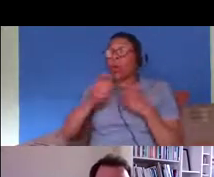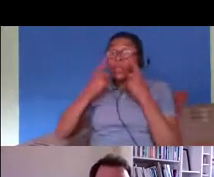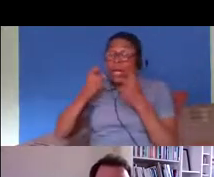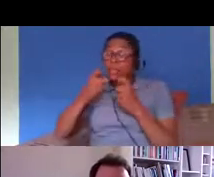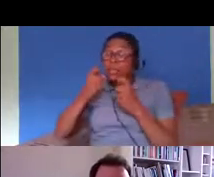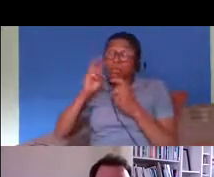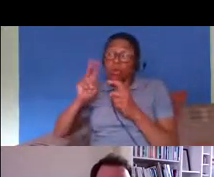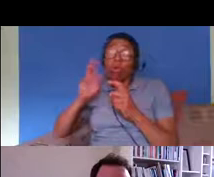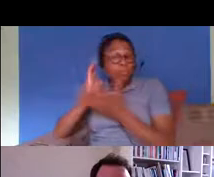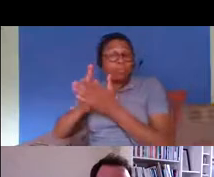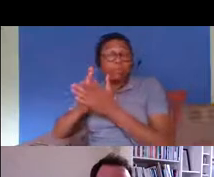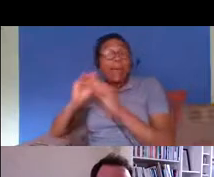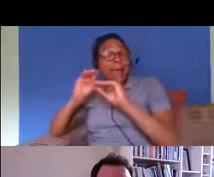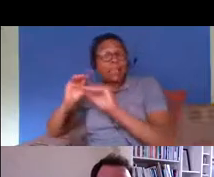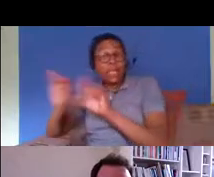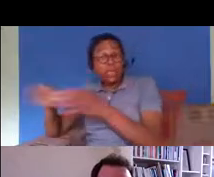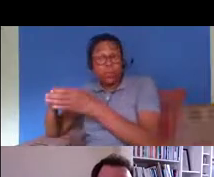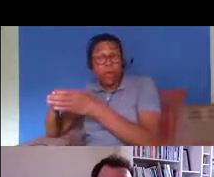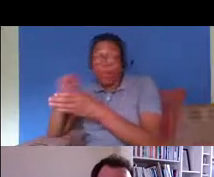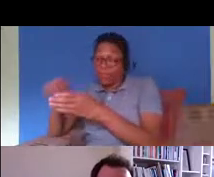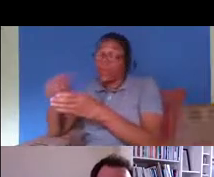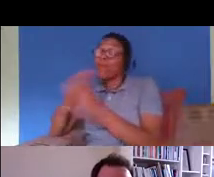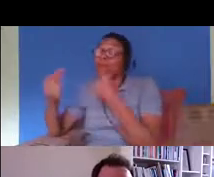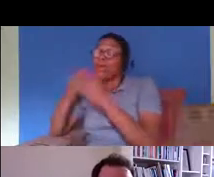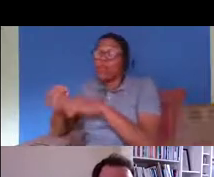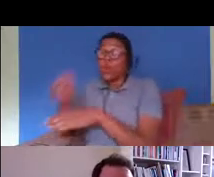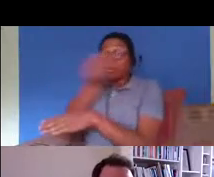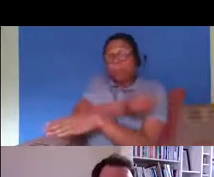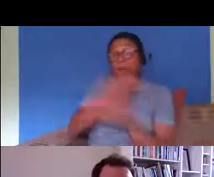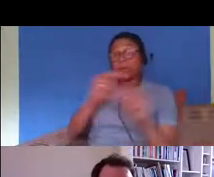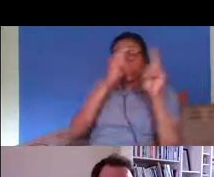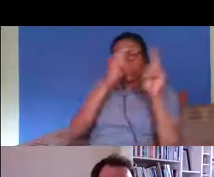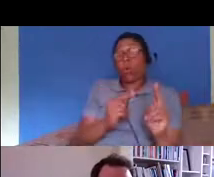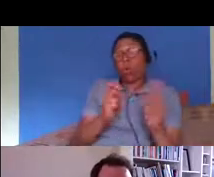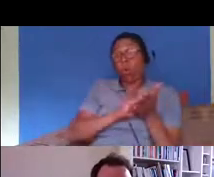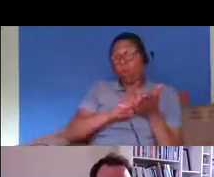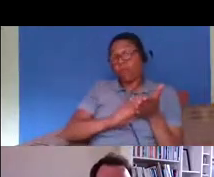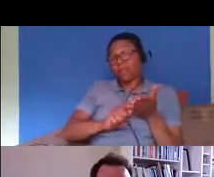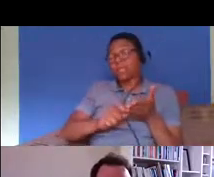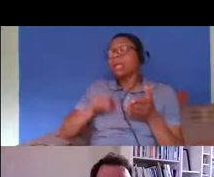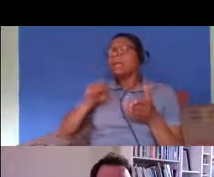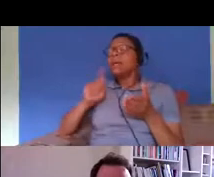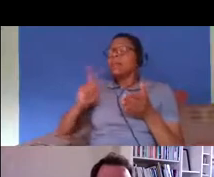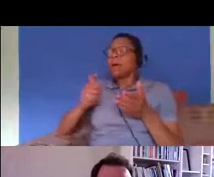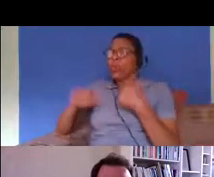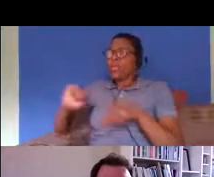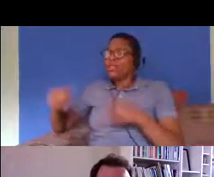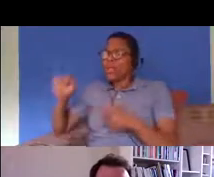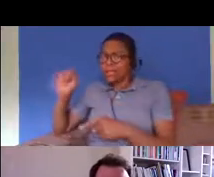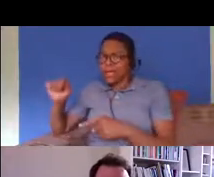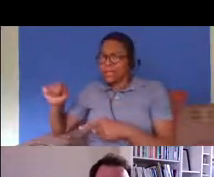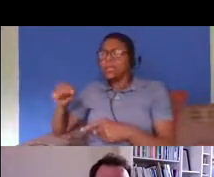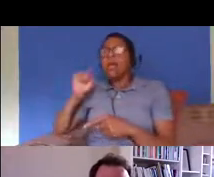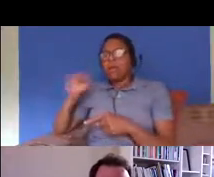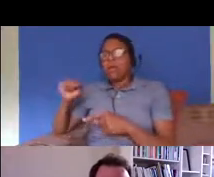um children um then um that that actually ceased happily that was one of the rare wins that we've we've had on hostile